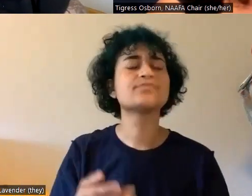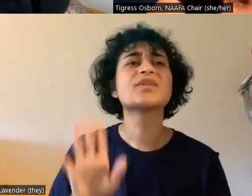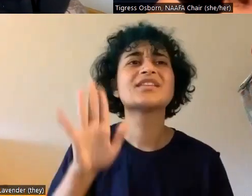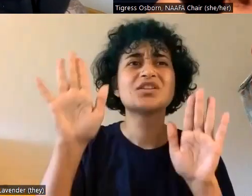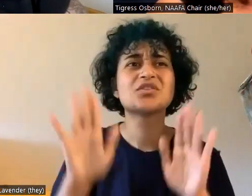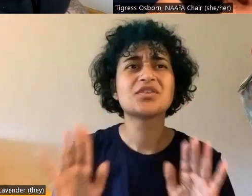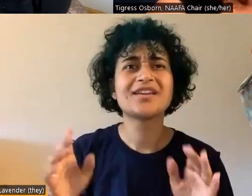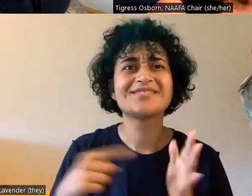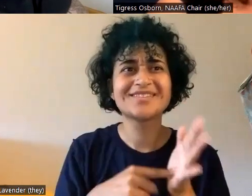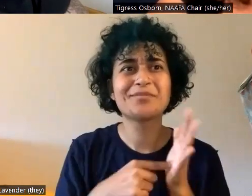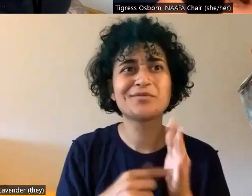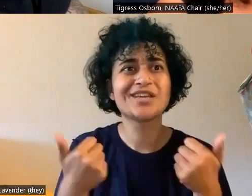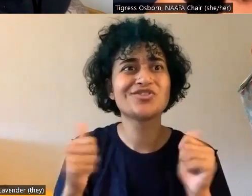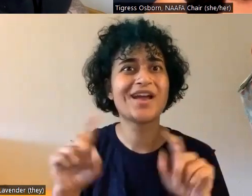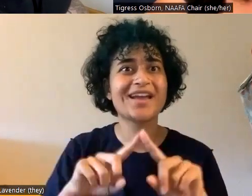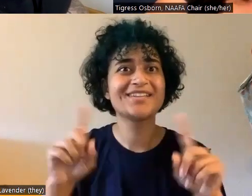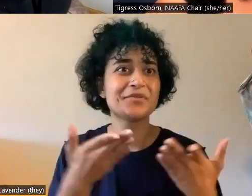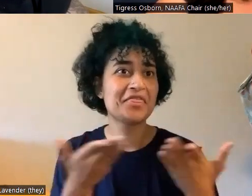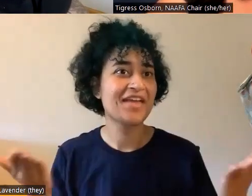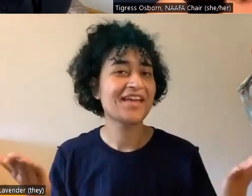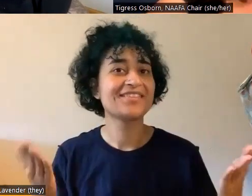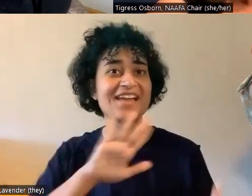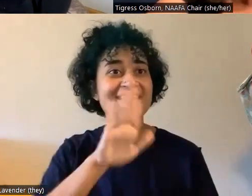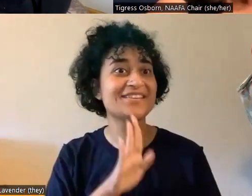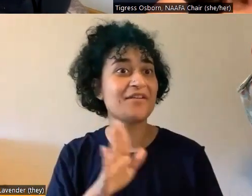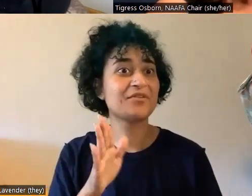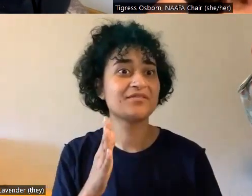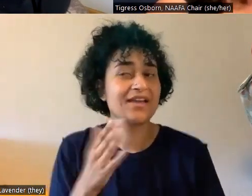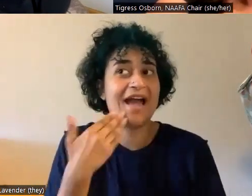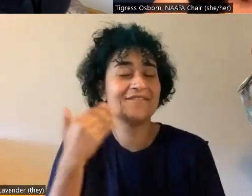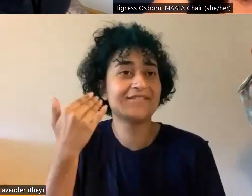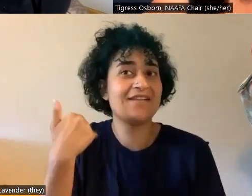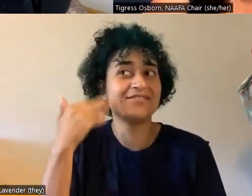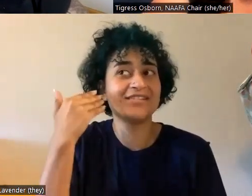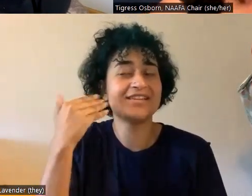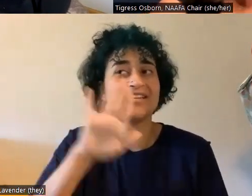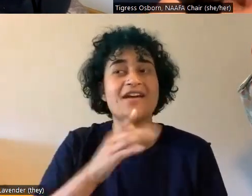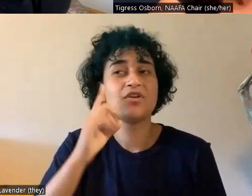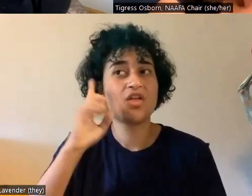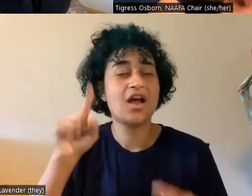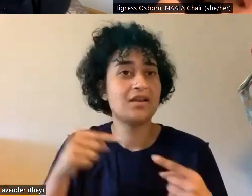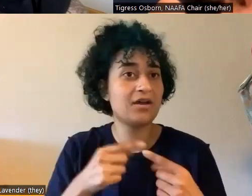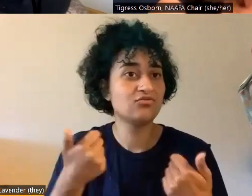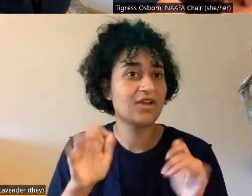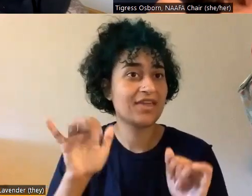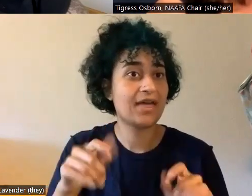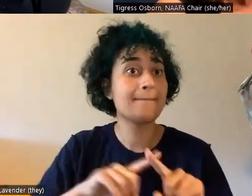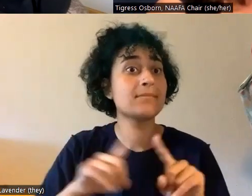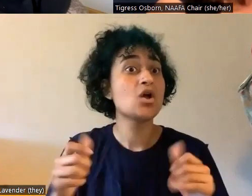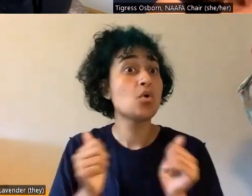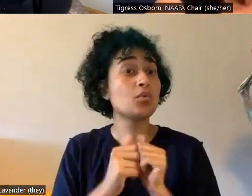a different thing to see how it works. Like it never occurred to me to try that with some suit bottoms, but one of the dresses I have that fits me the best,